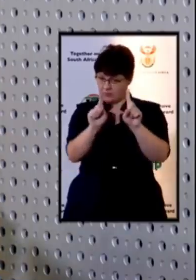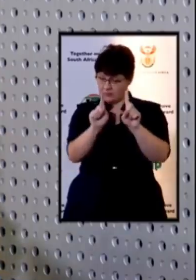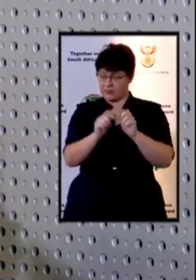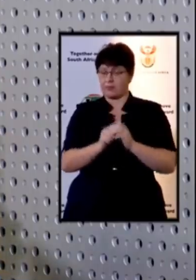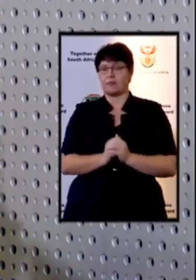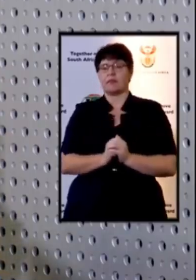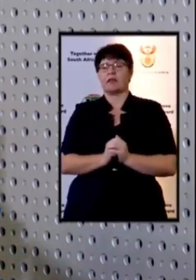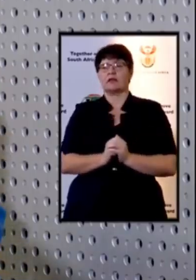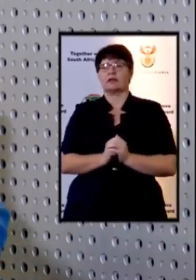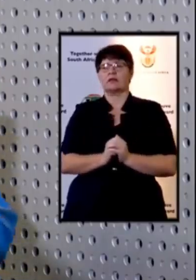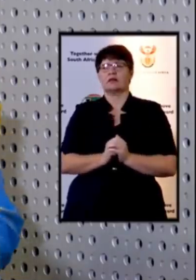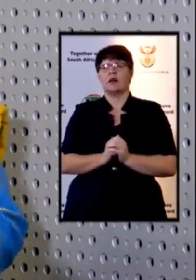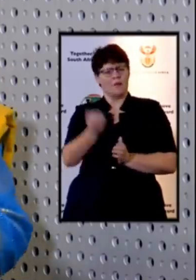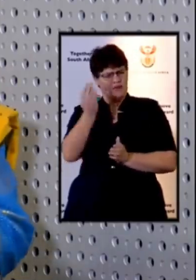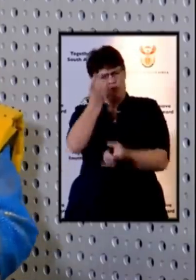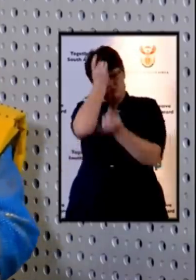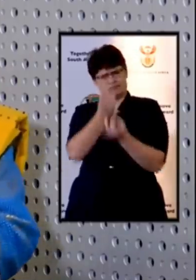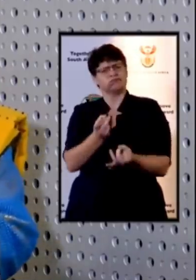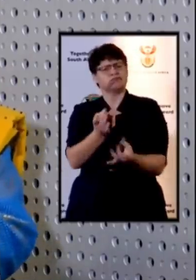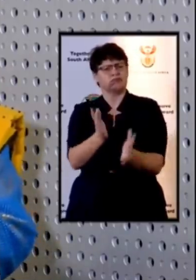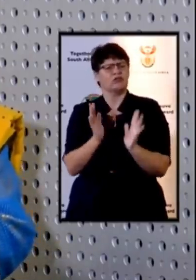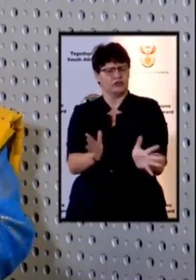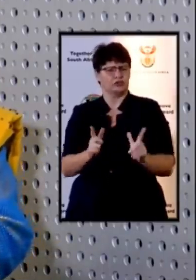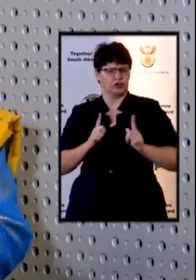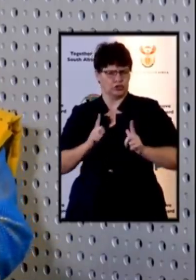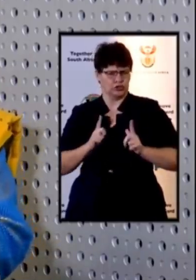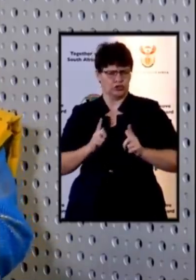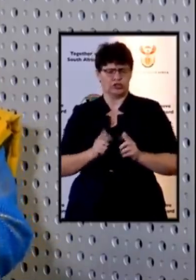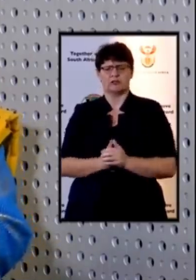said earlier because we are going to be